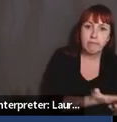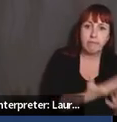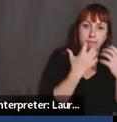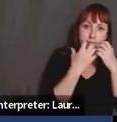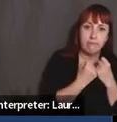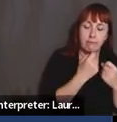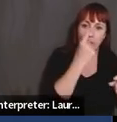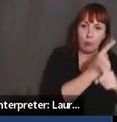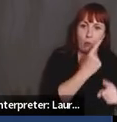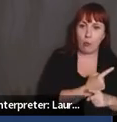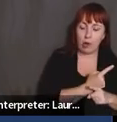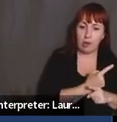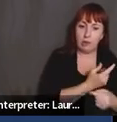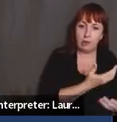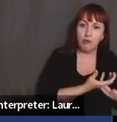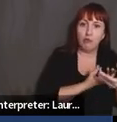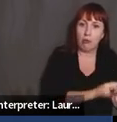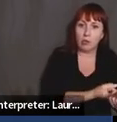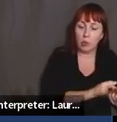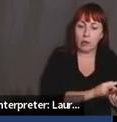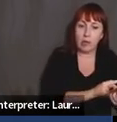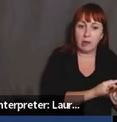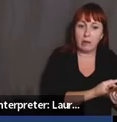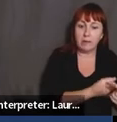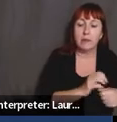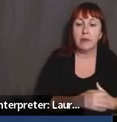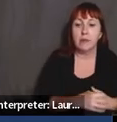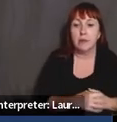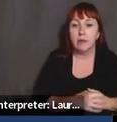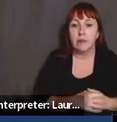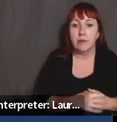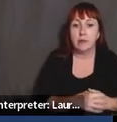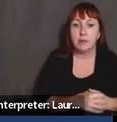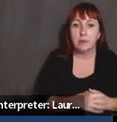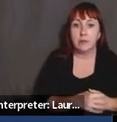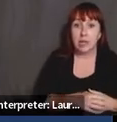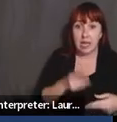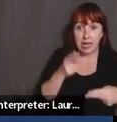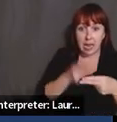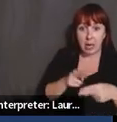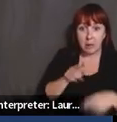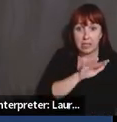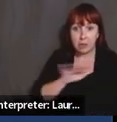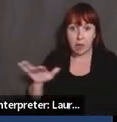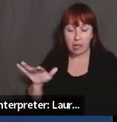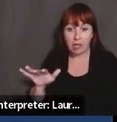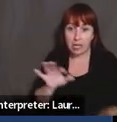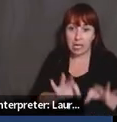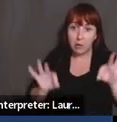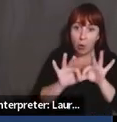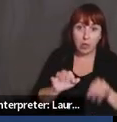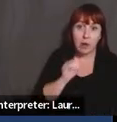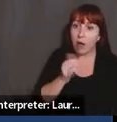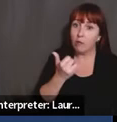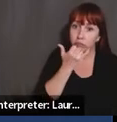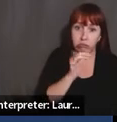very accurate. Um, I think that, uh, when you're spelling out people's names, you need to make sure that spelling is correct. I think